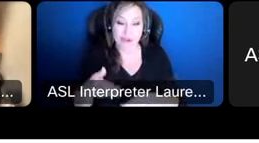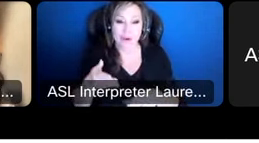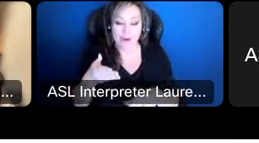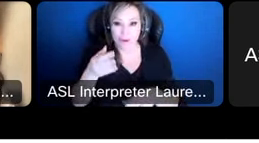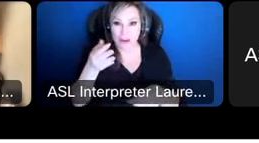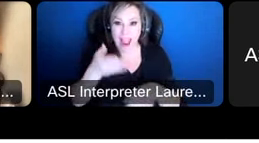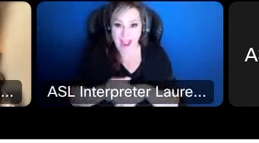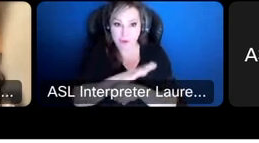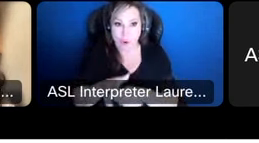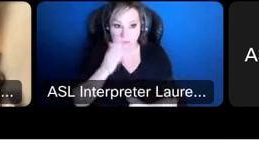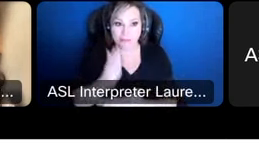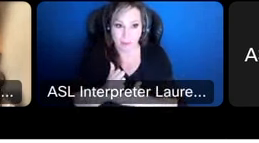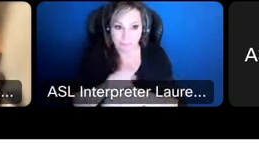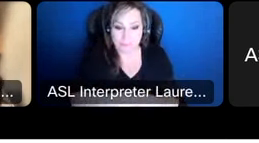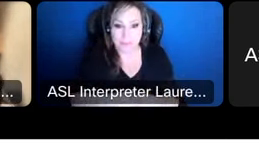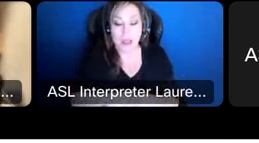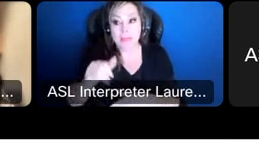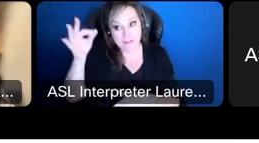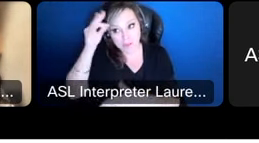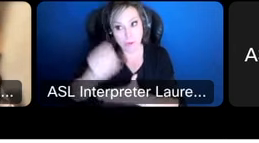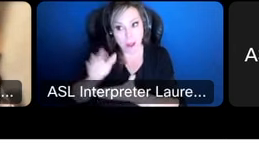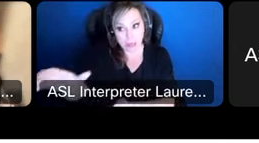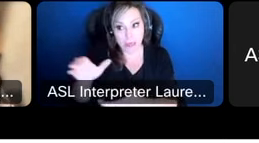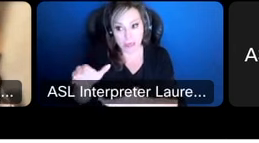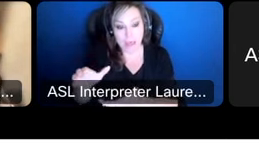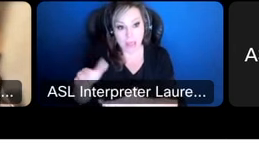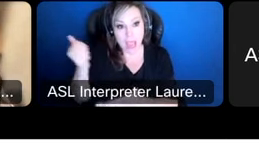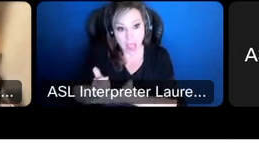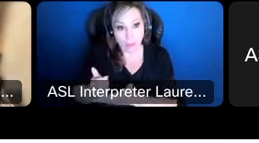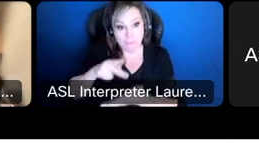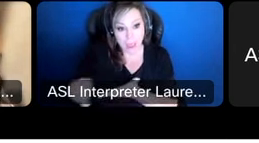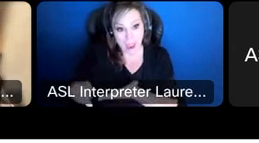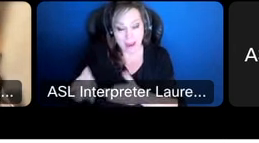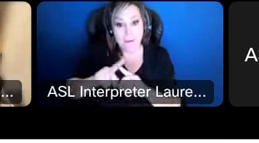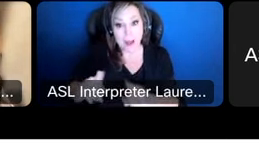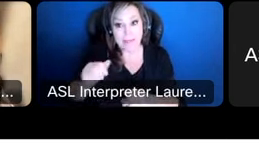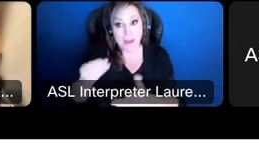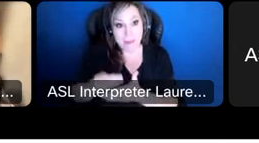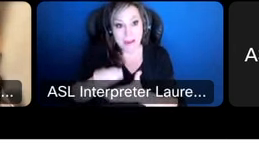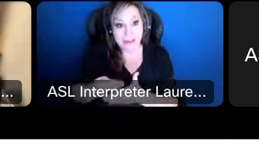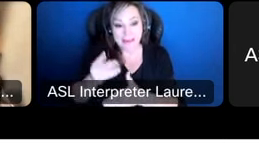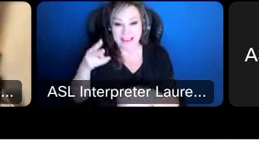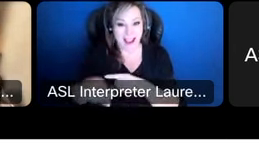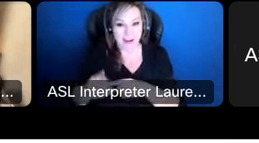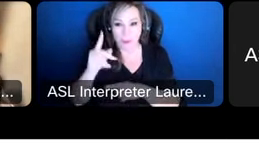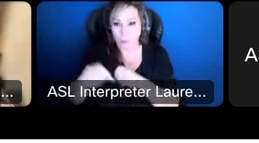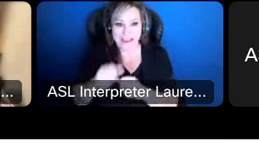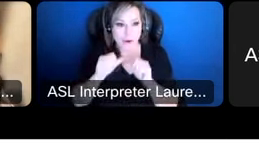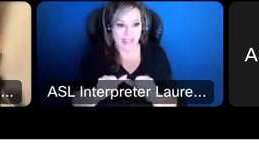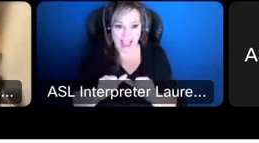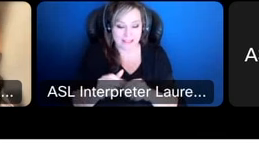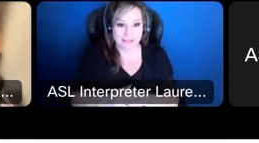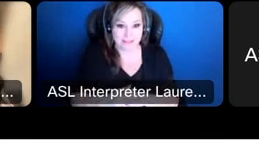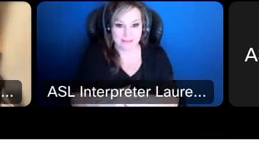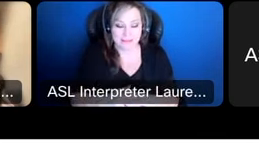disaster money that came in helped pay for those expenditures but that was a one-year thing and now our revenues have dropped and